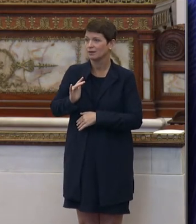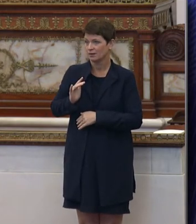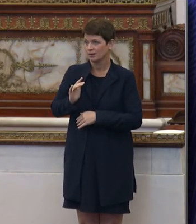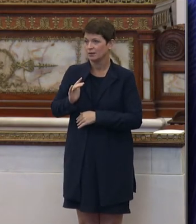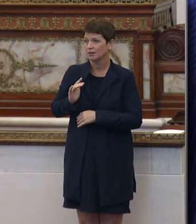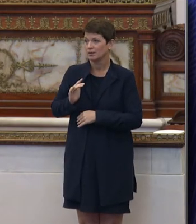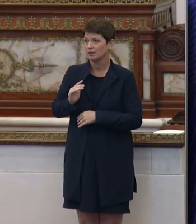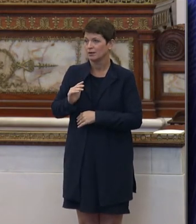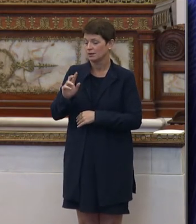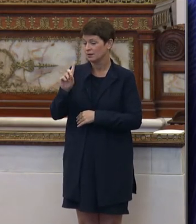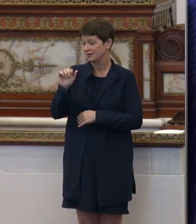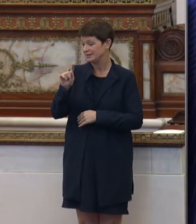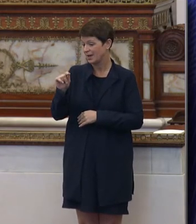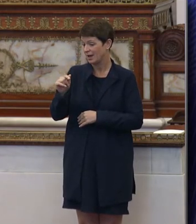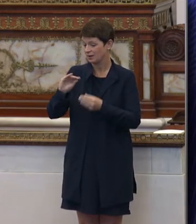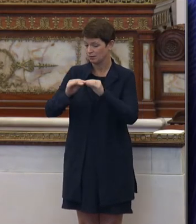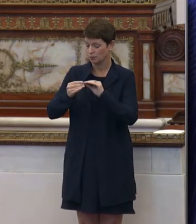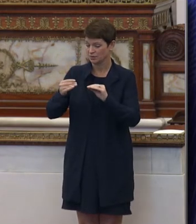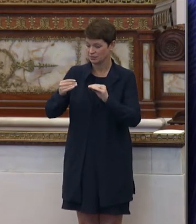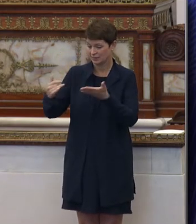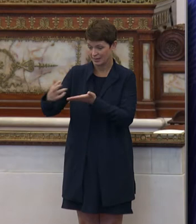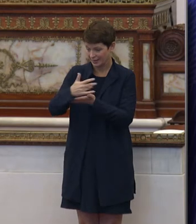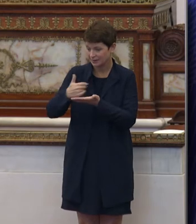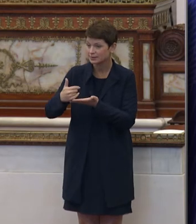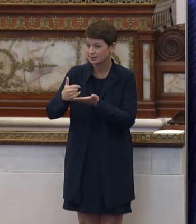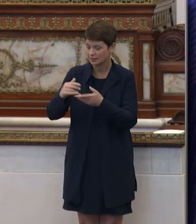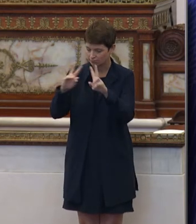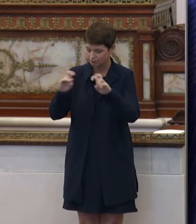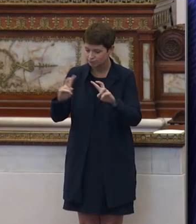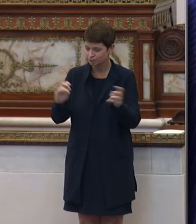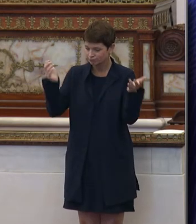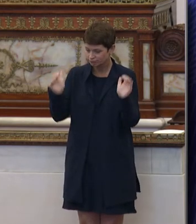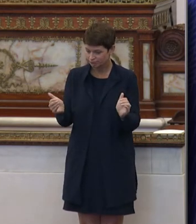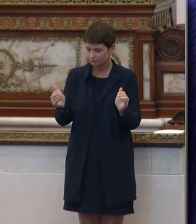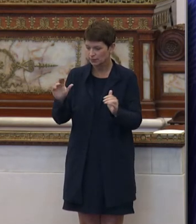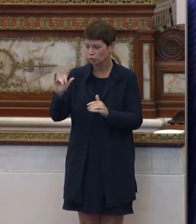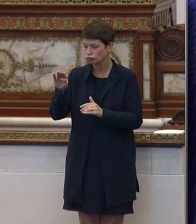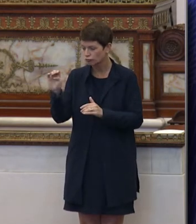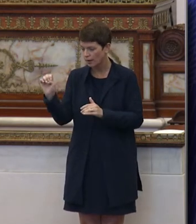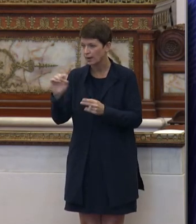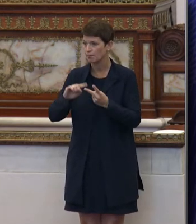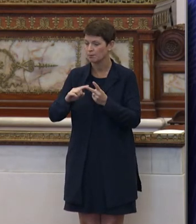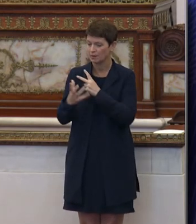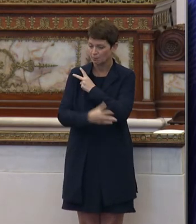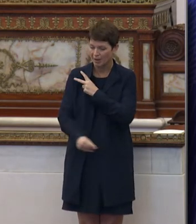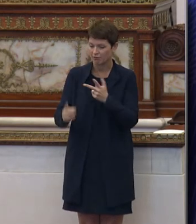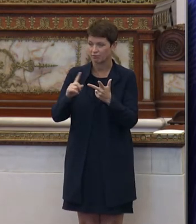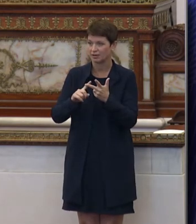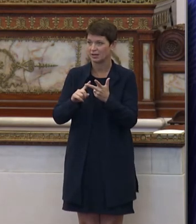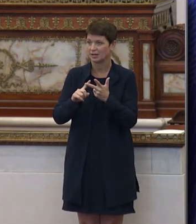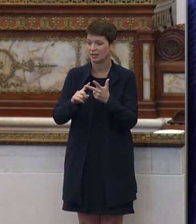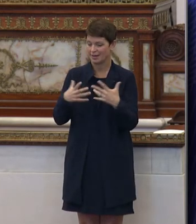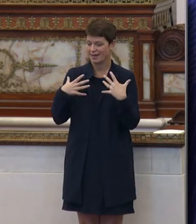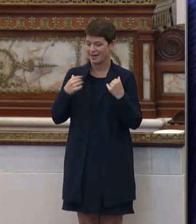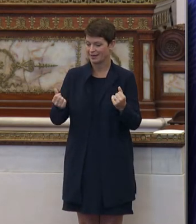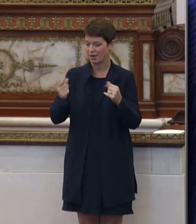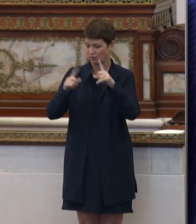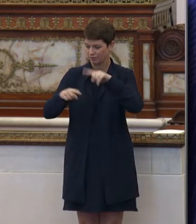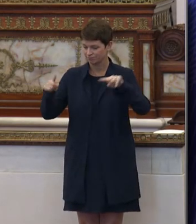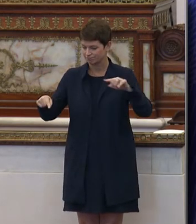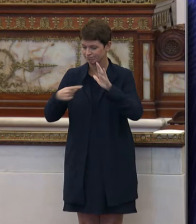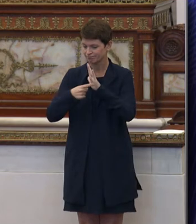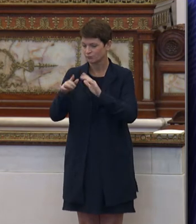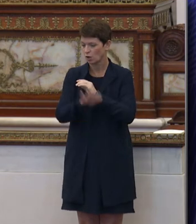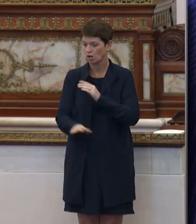data polled around crime, poverty, and health indicators of neighborhoods across